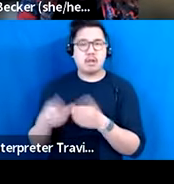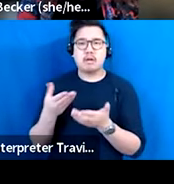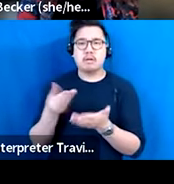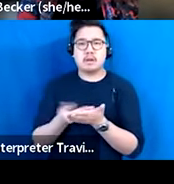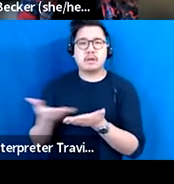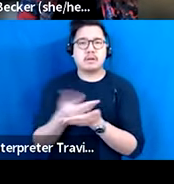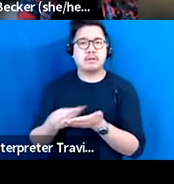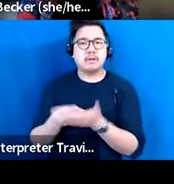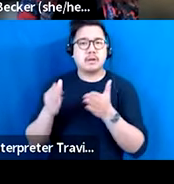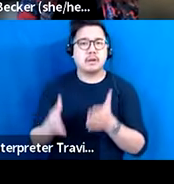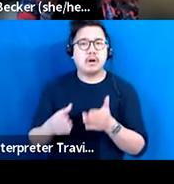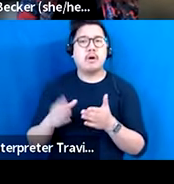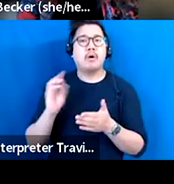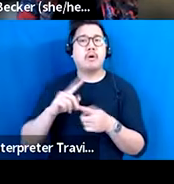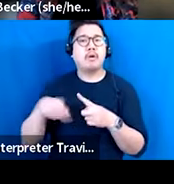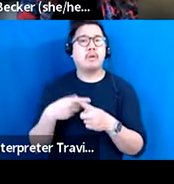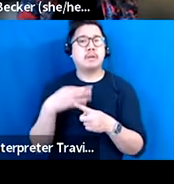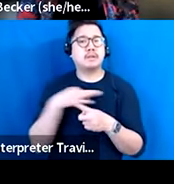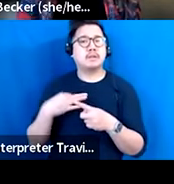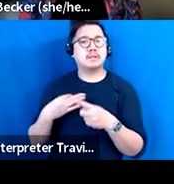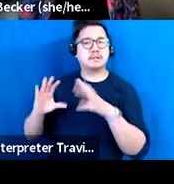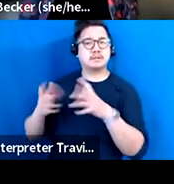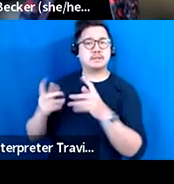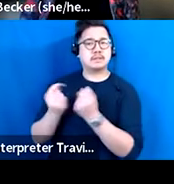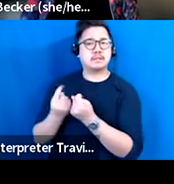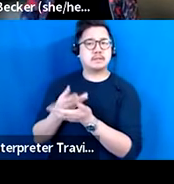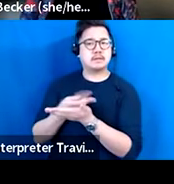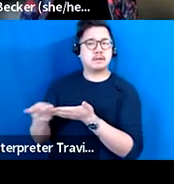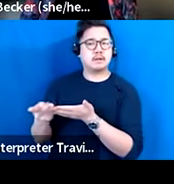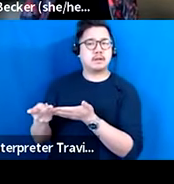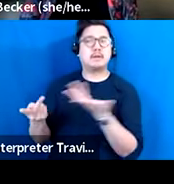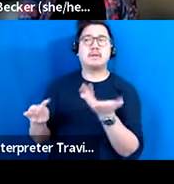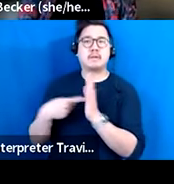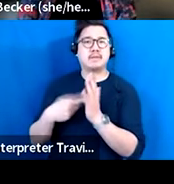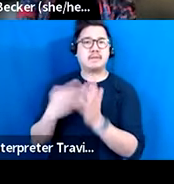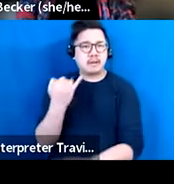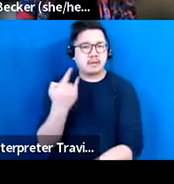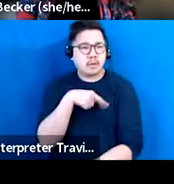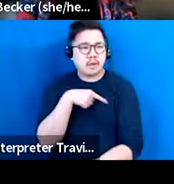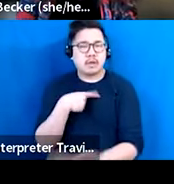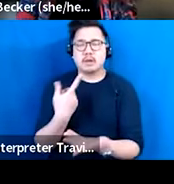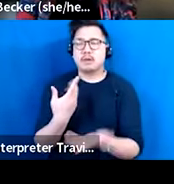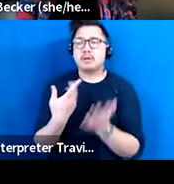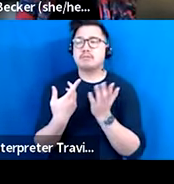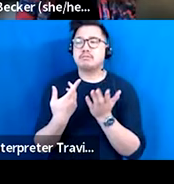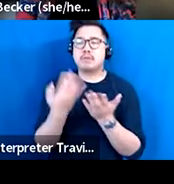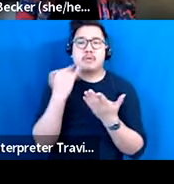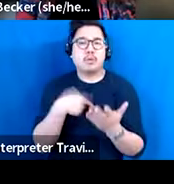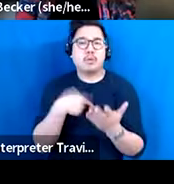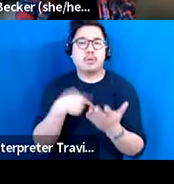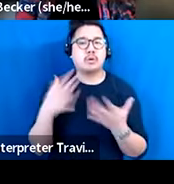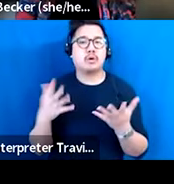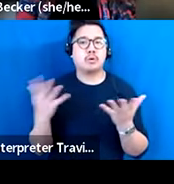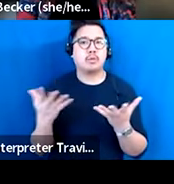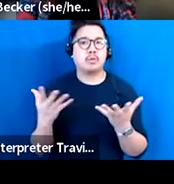seen my department fall short, is when our strategy about who we are, what we're trying to, what we are wanting people to take